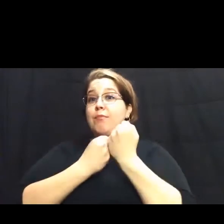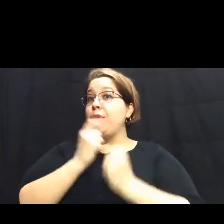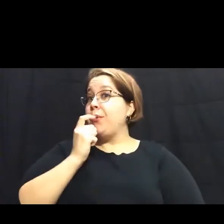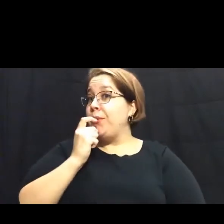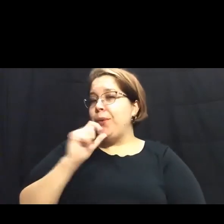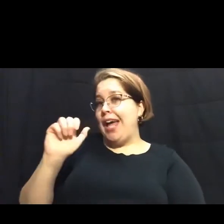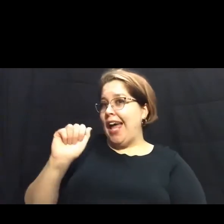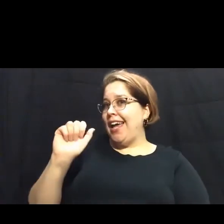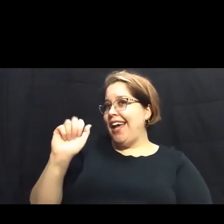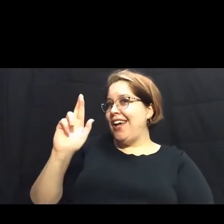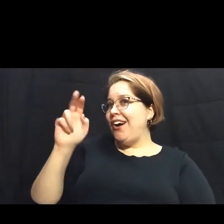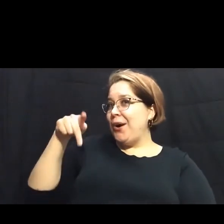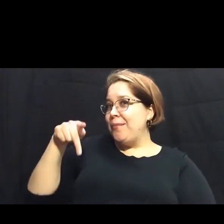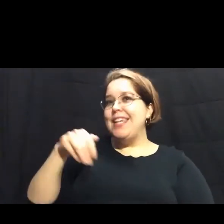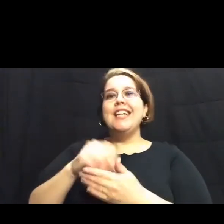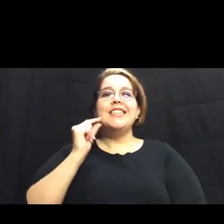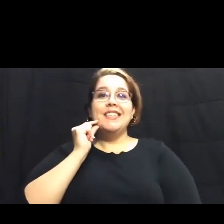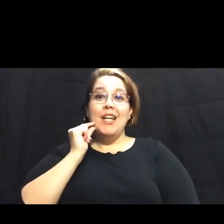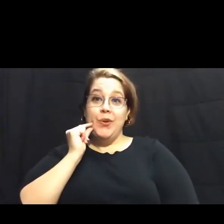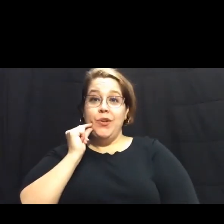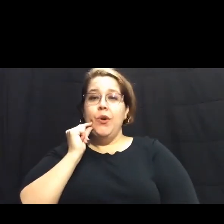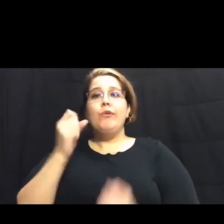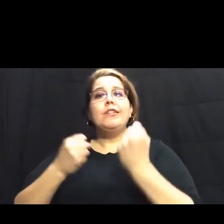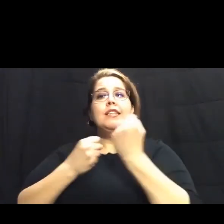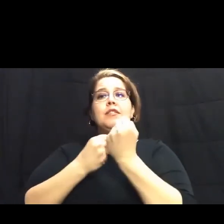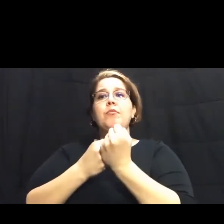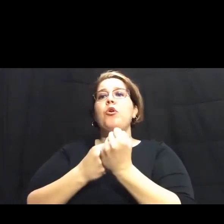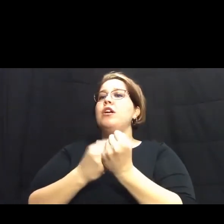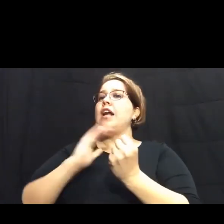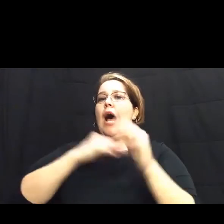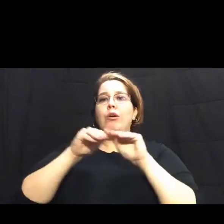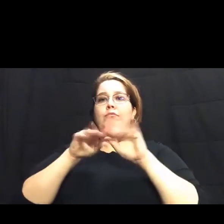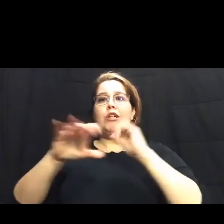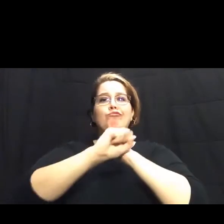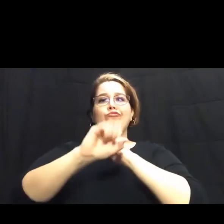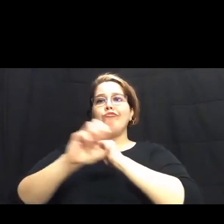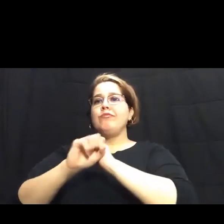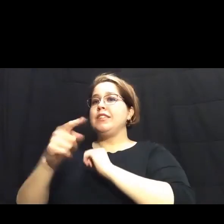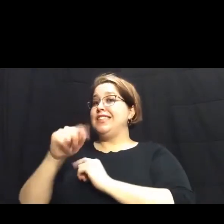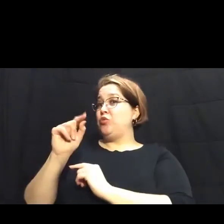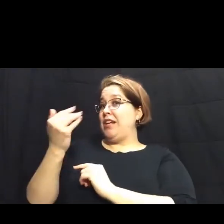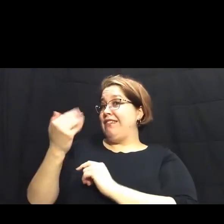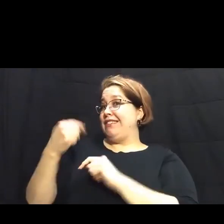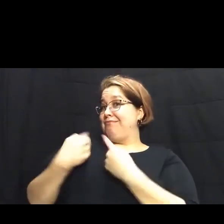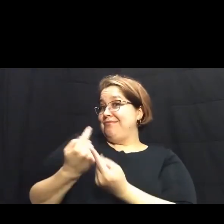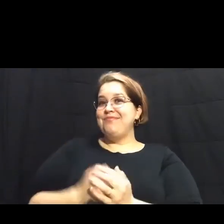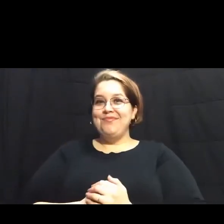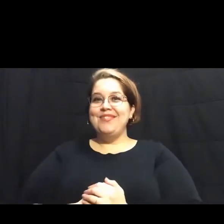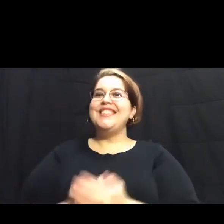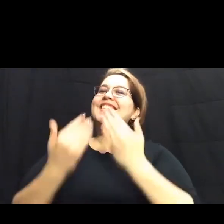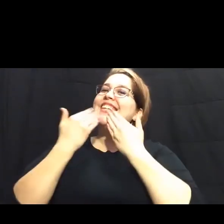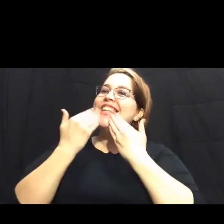AARP in San Antonio, which has supported now cast essays broadcast on these forums since 2015. Thank you,